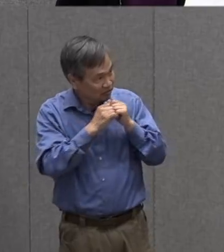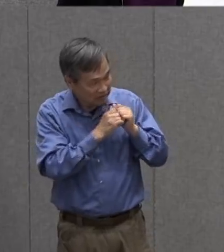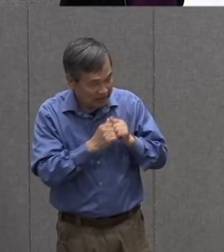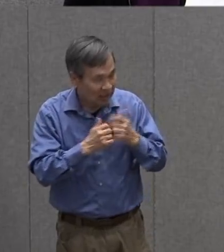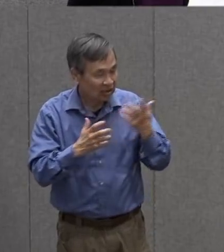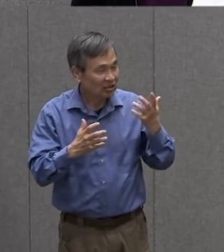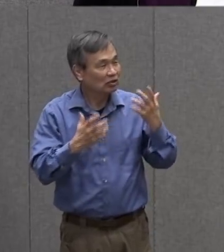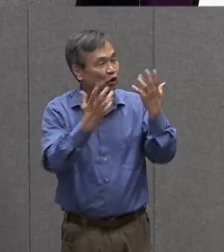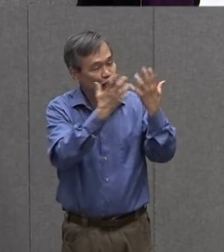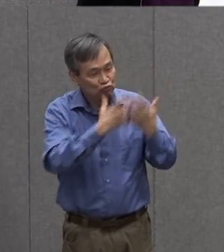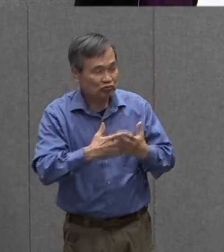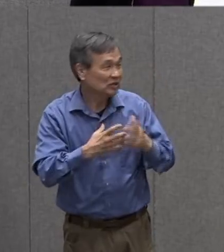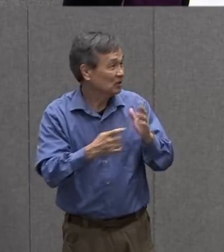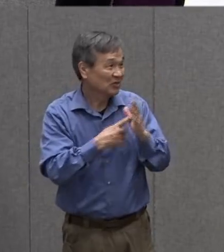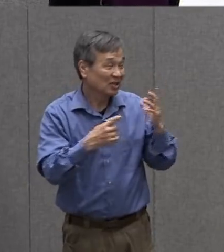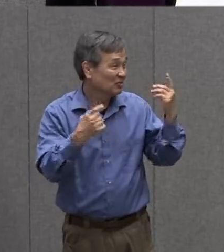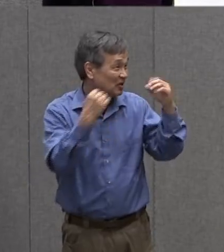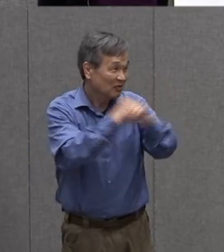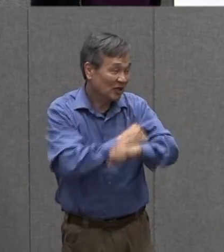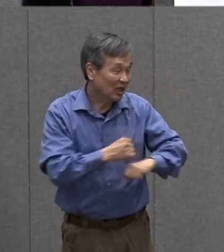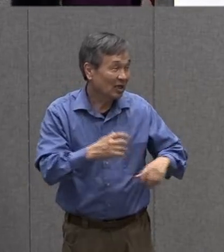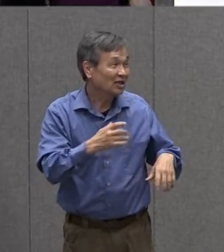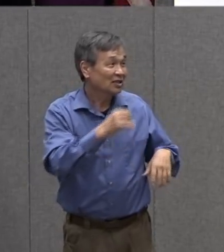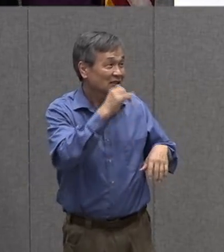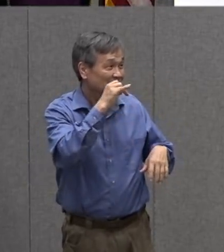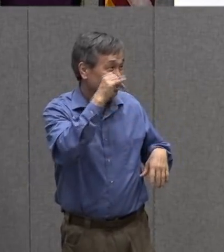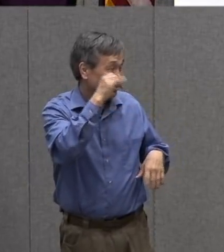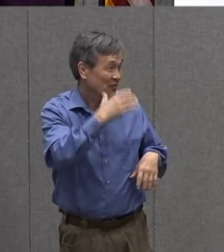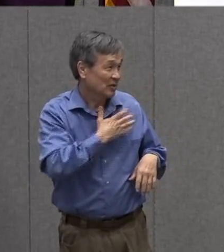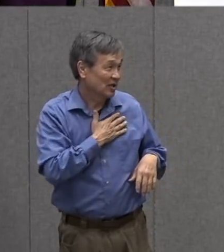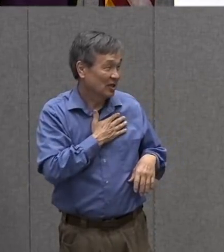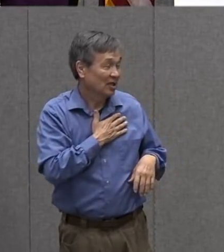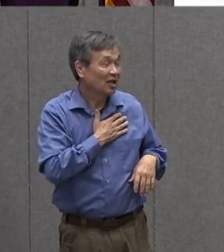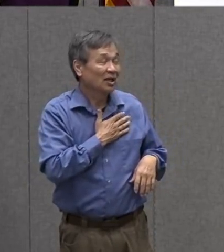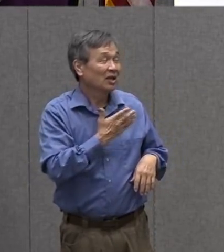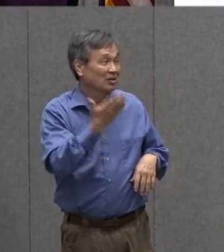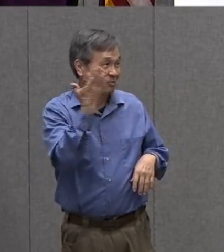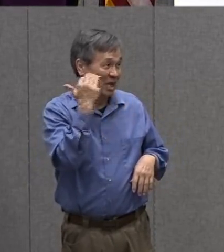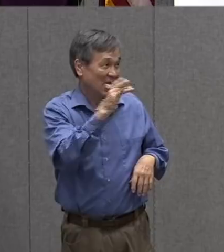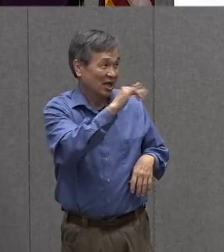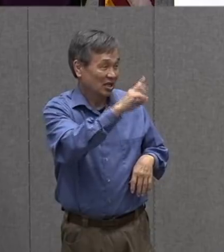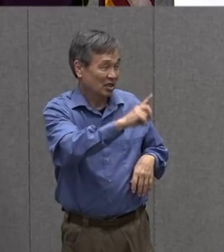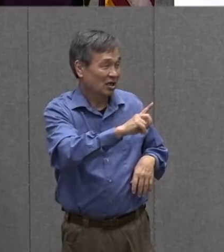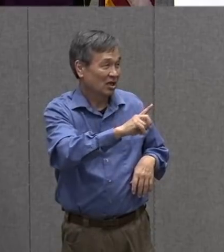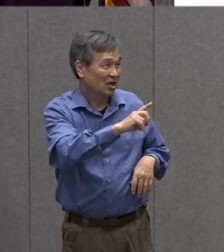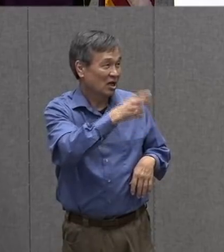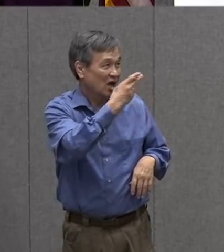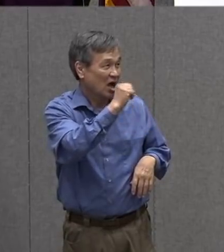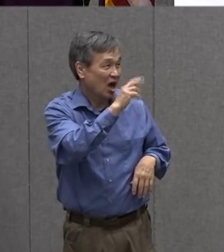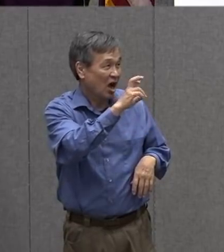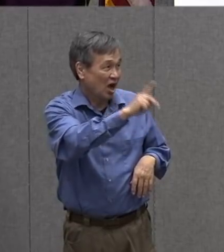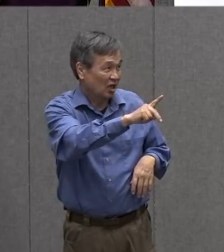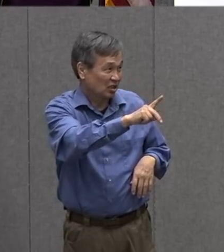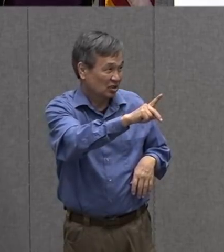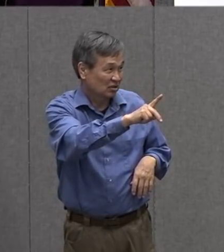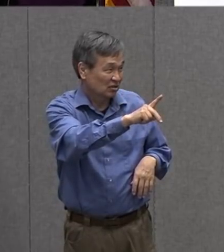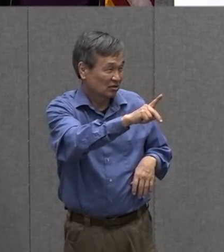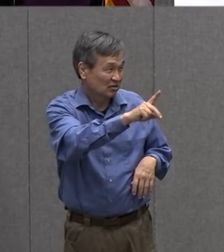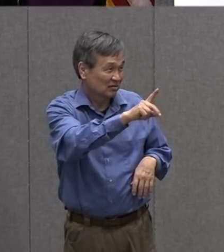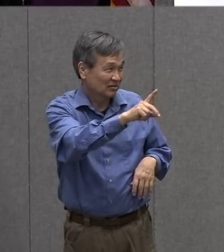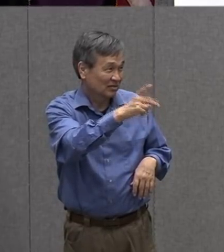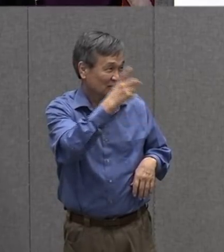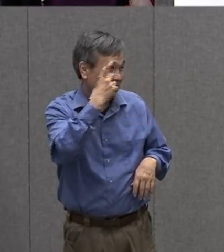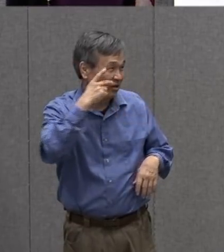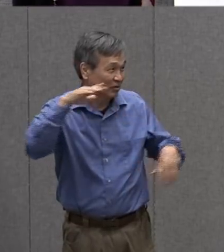i watched yesterday in my backyard a hawk and you know what the hawk was watching the